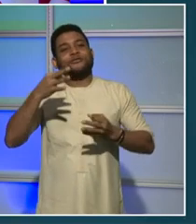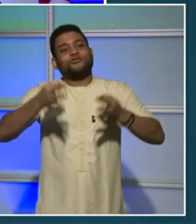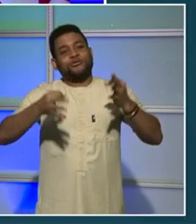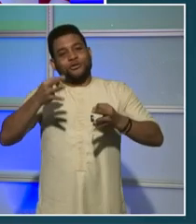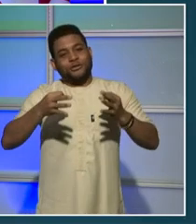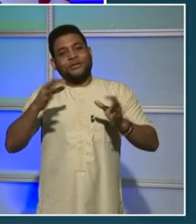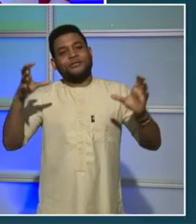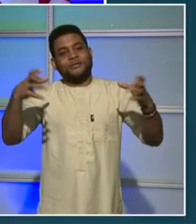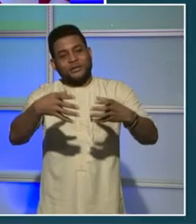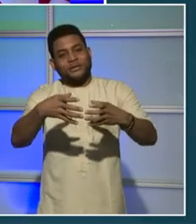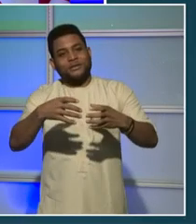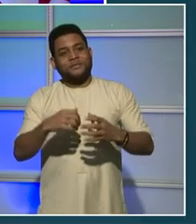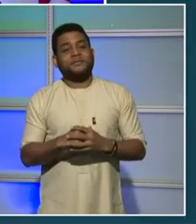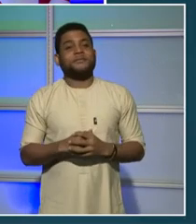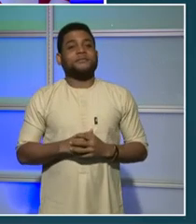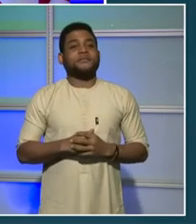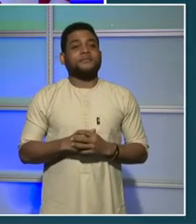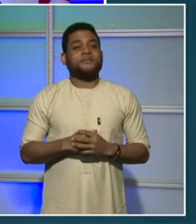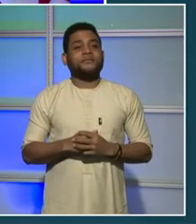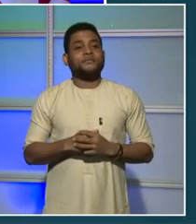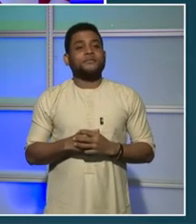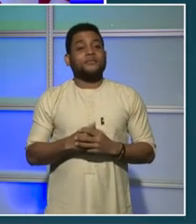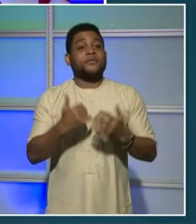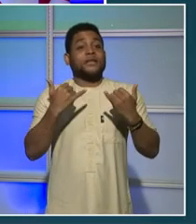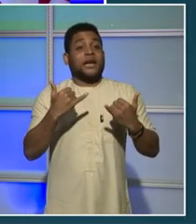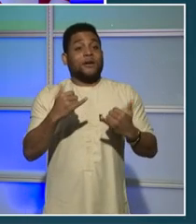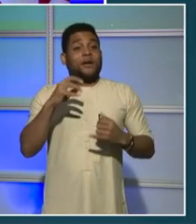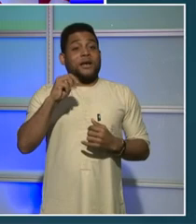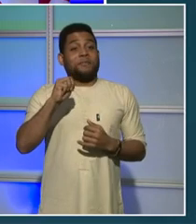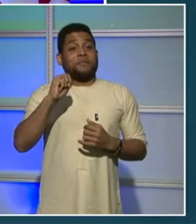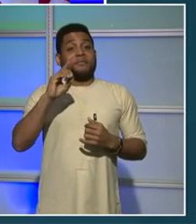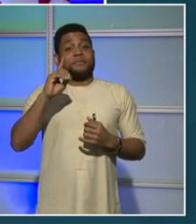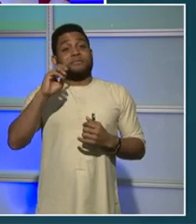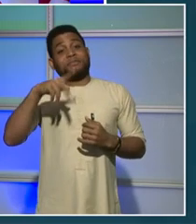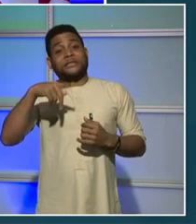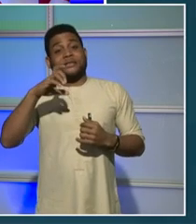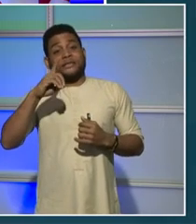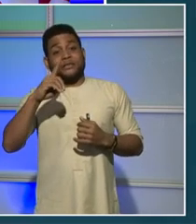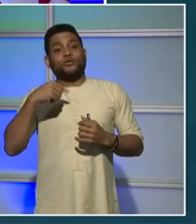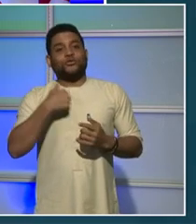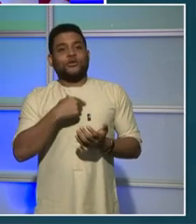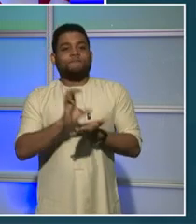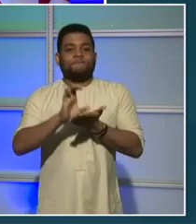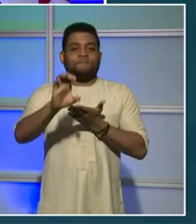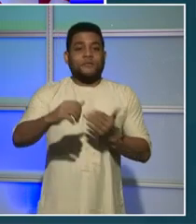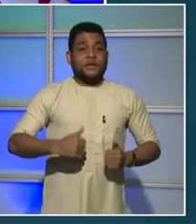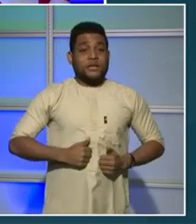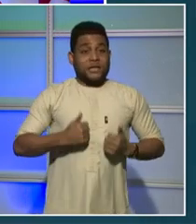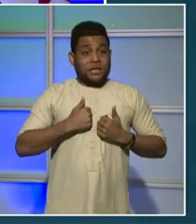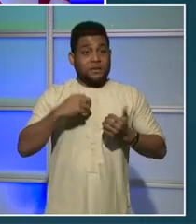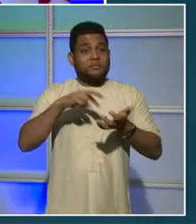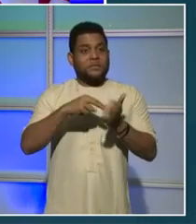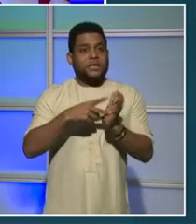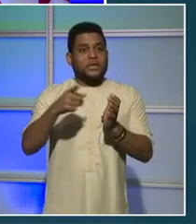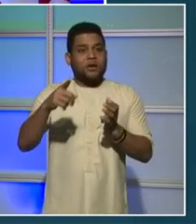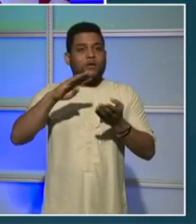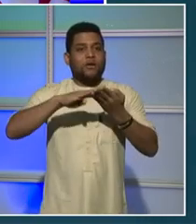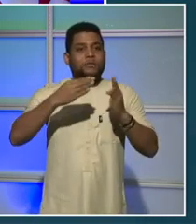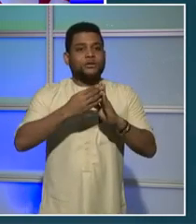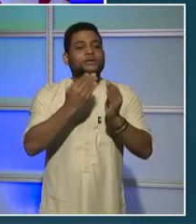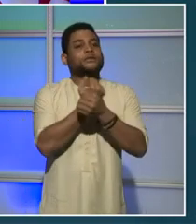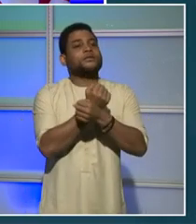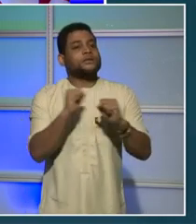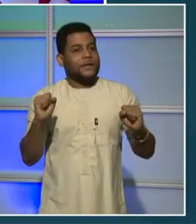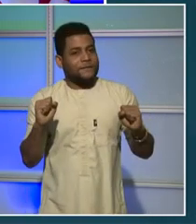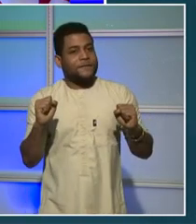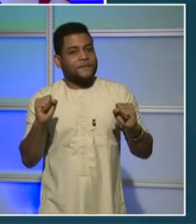significant investments in a long-term public health approach to public safety. This is about targeting people most